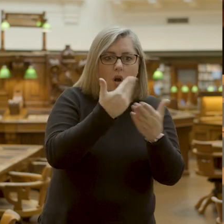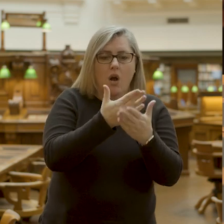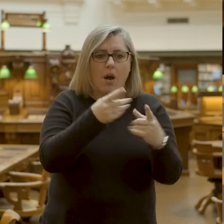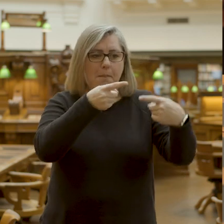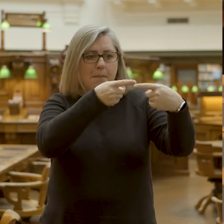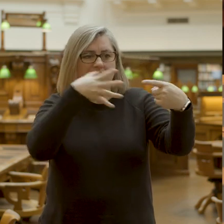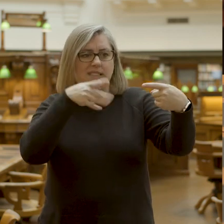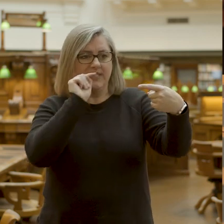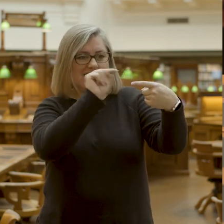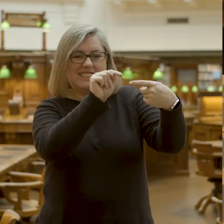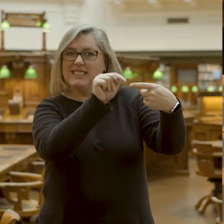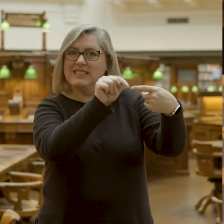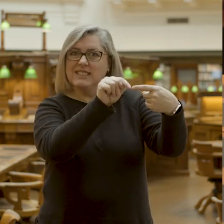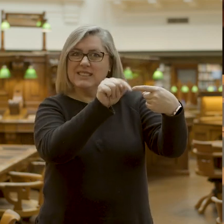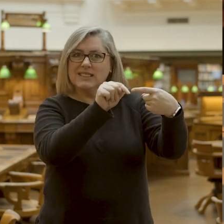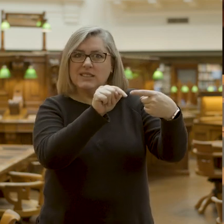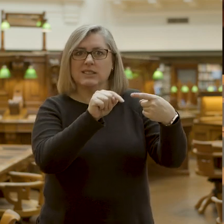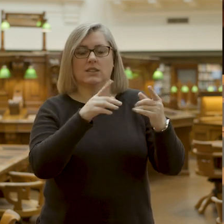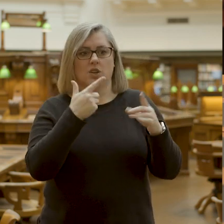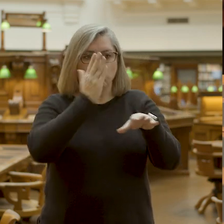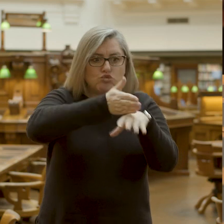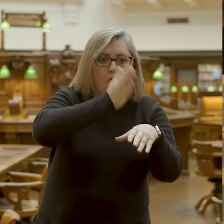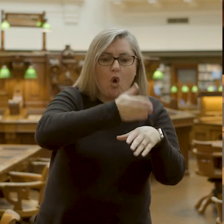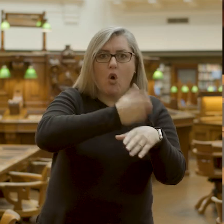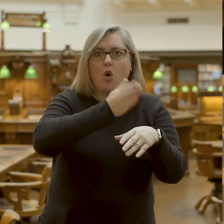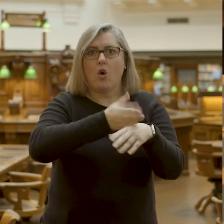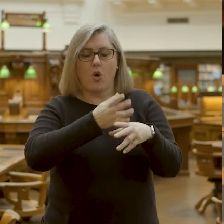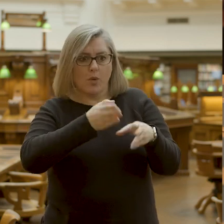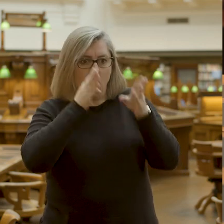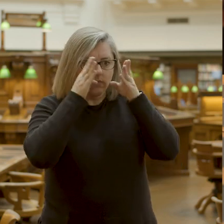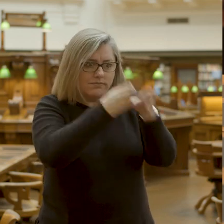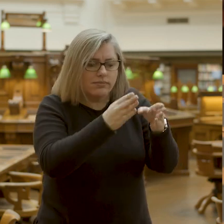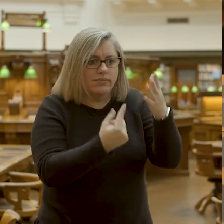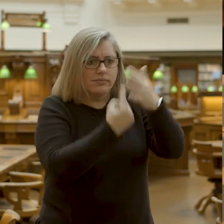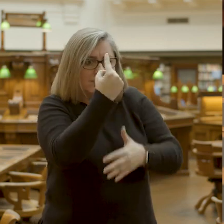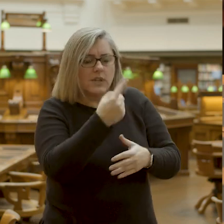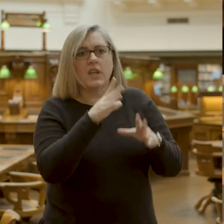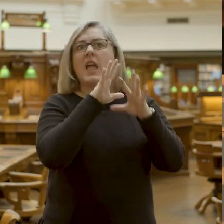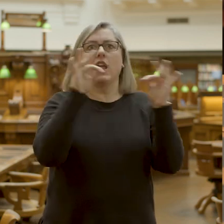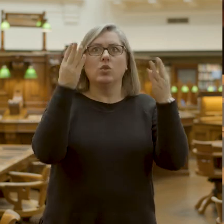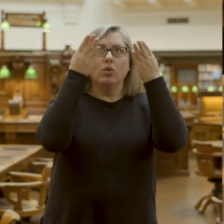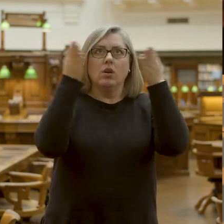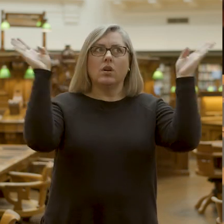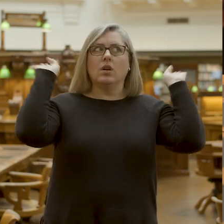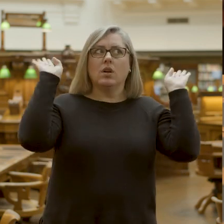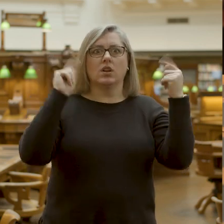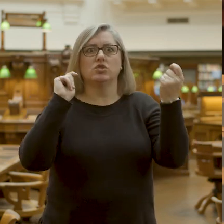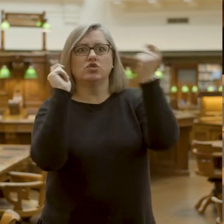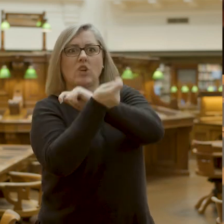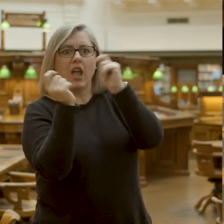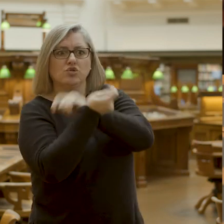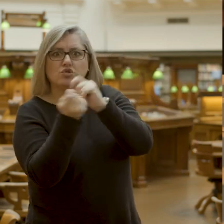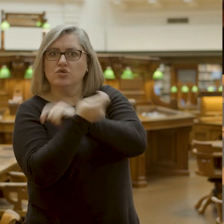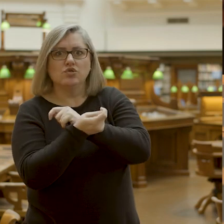particular stimuli, or a particular task, or in a particular event, and you don't notice changes in your